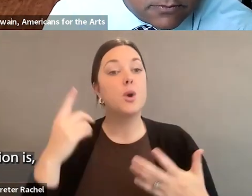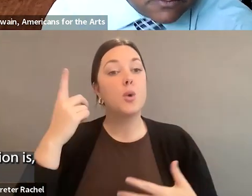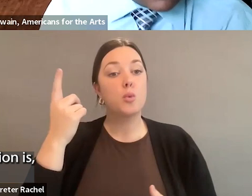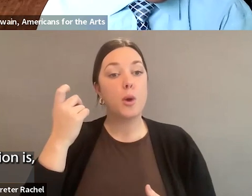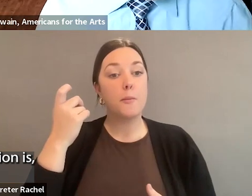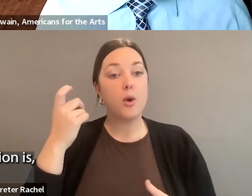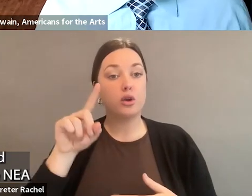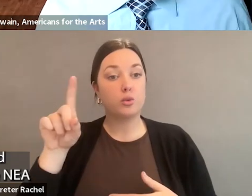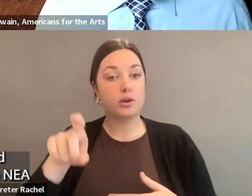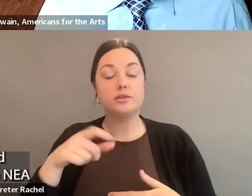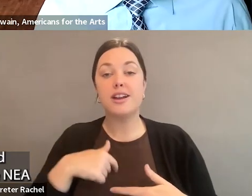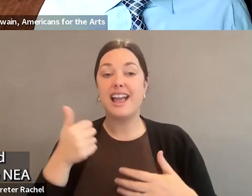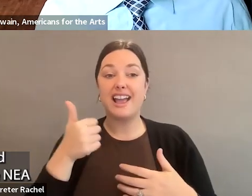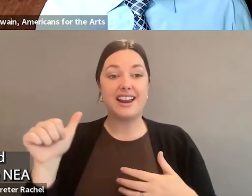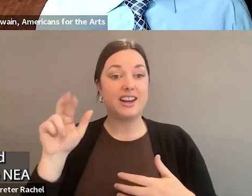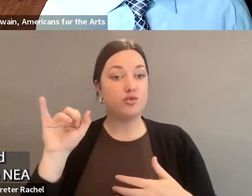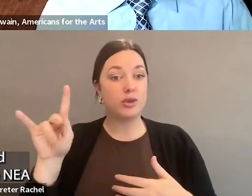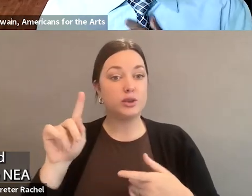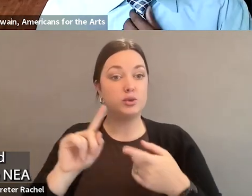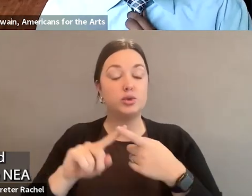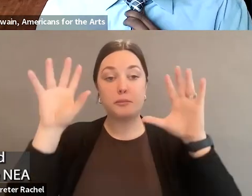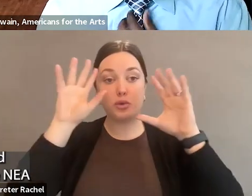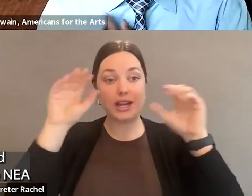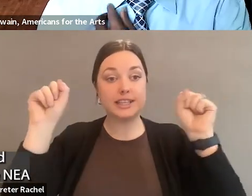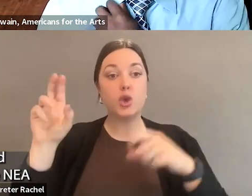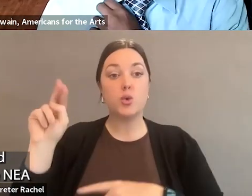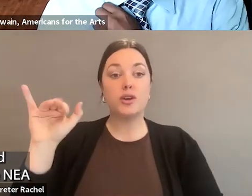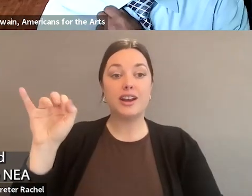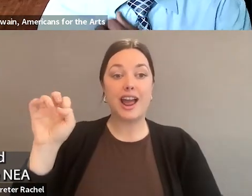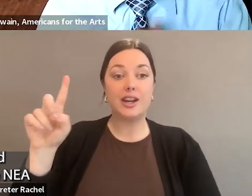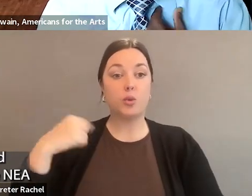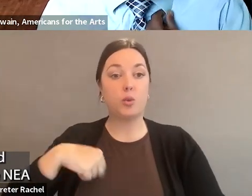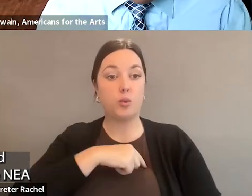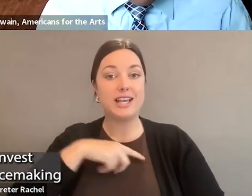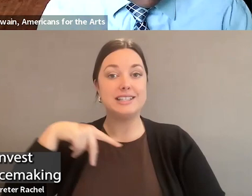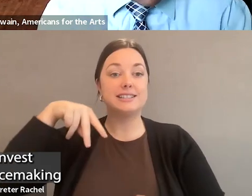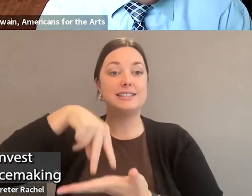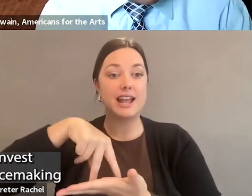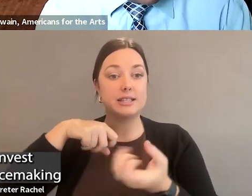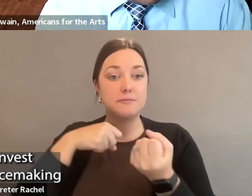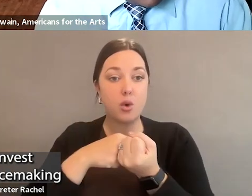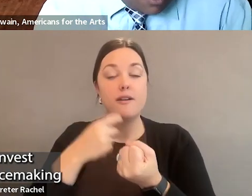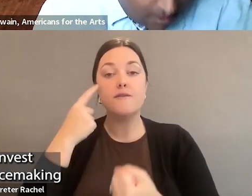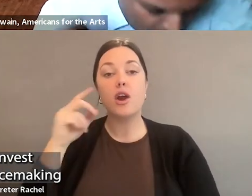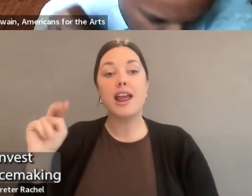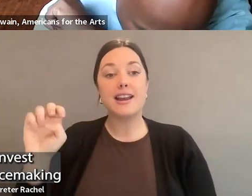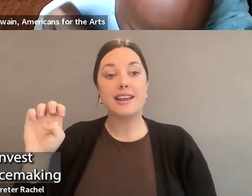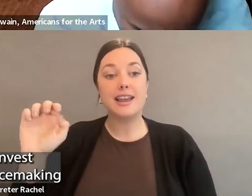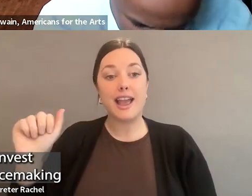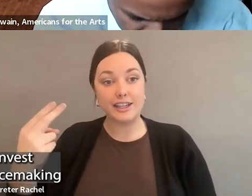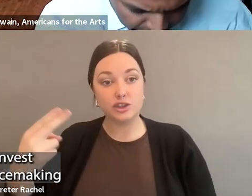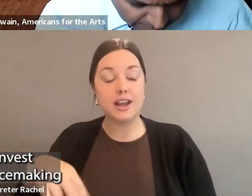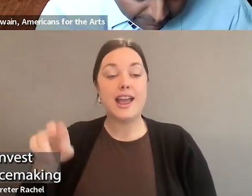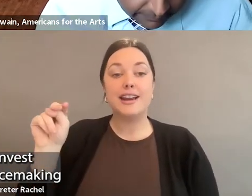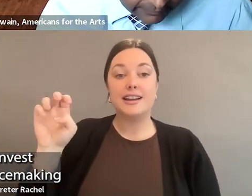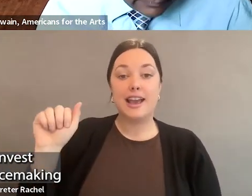is, is there any risk to the President's United We Stand support for the NEA, NEH, and AmeriCorps to invest in the